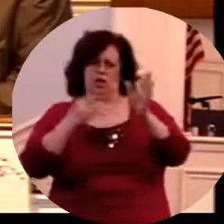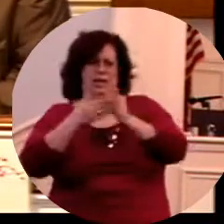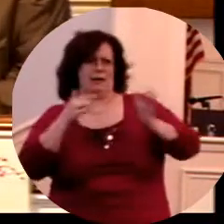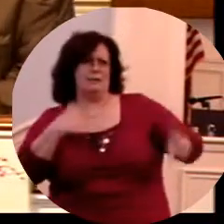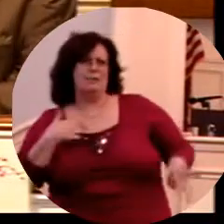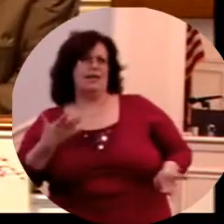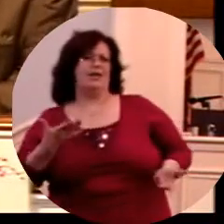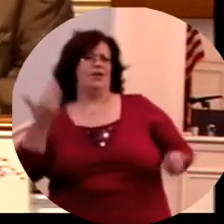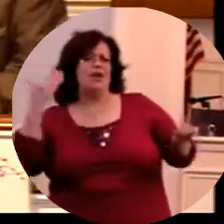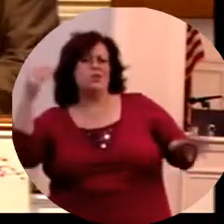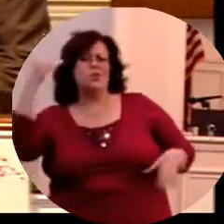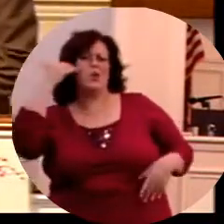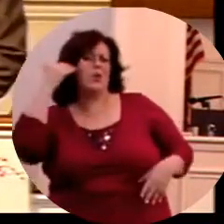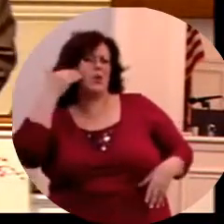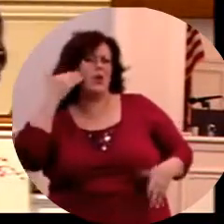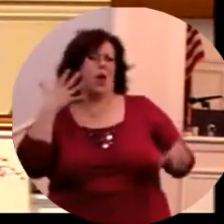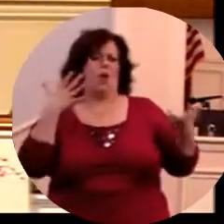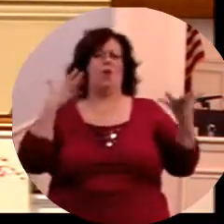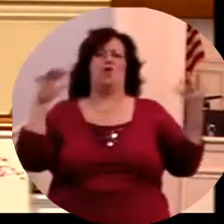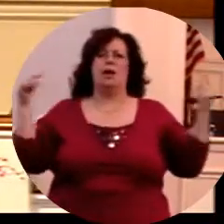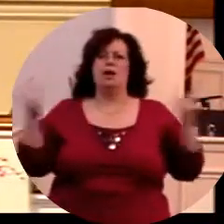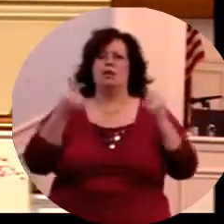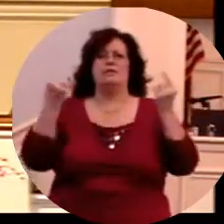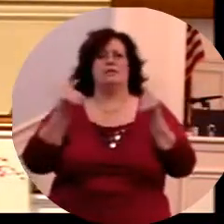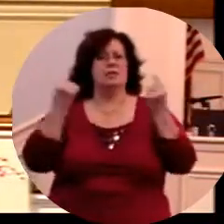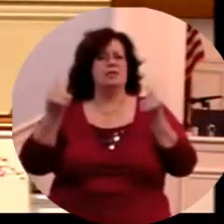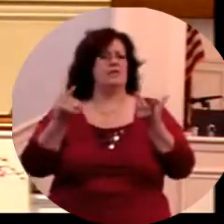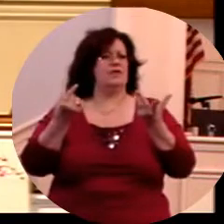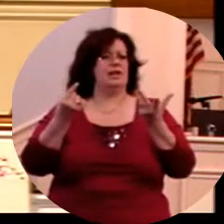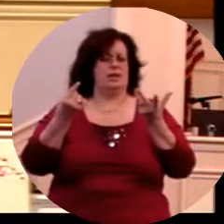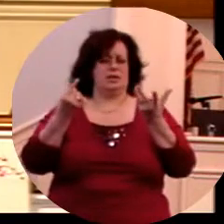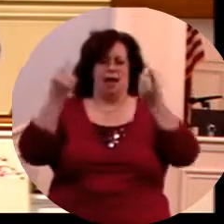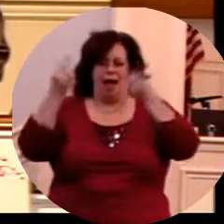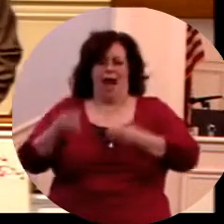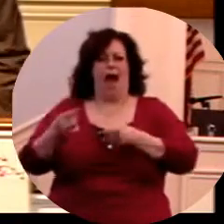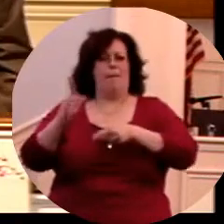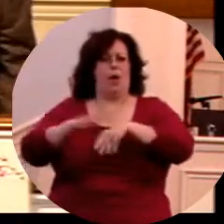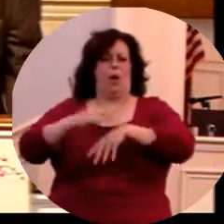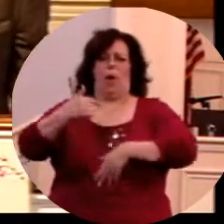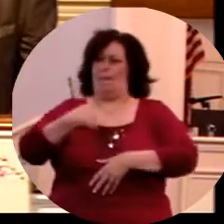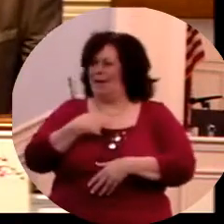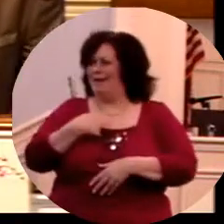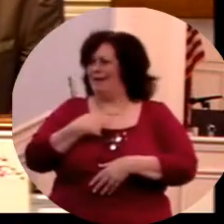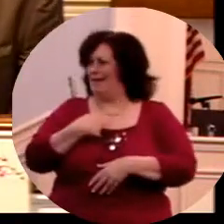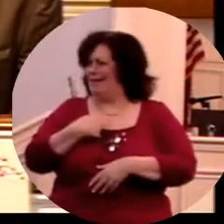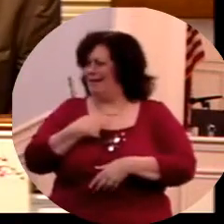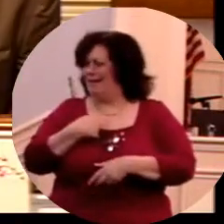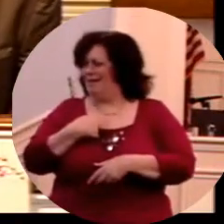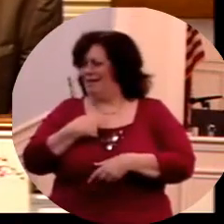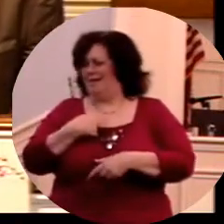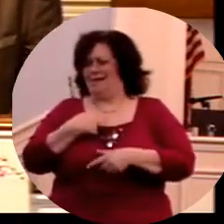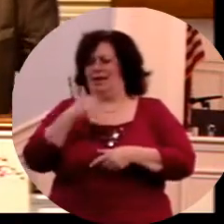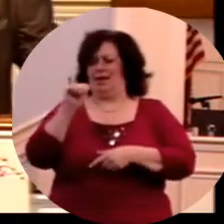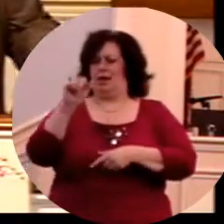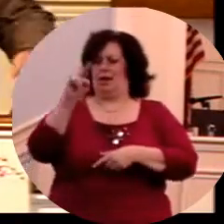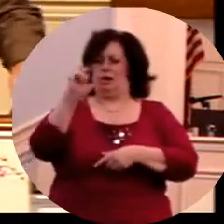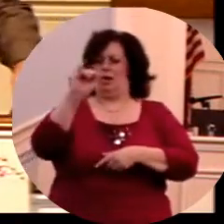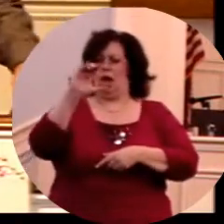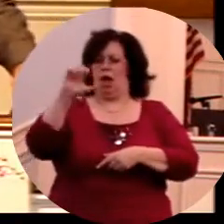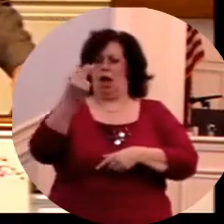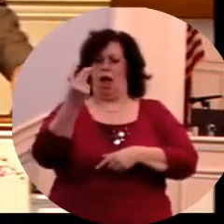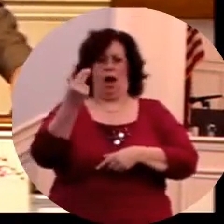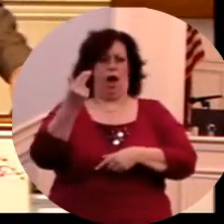eight, persecutions. Number nine, afflictions. Which came unto me at Antioch, at